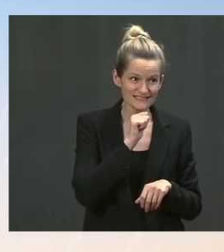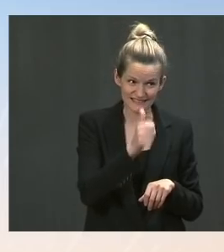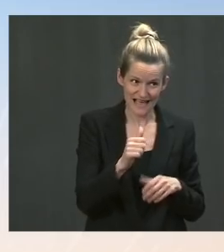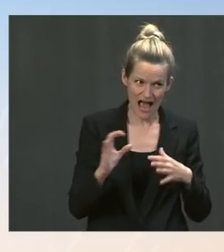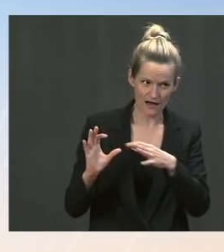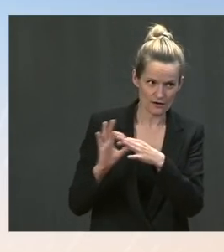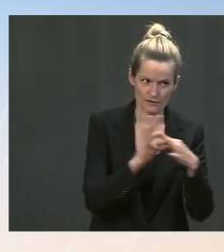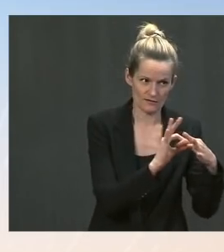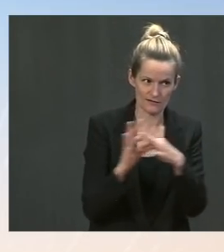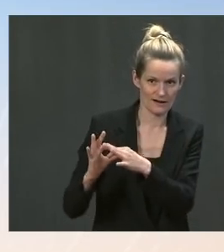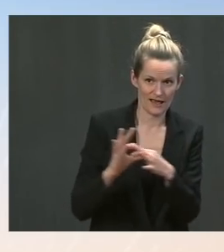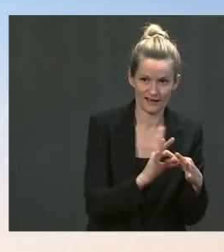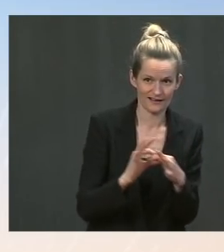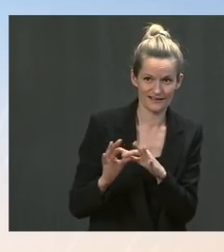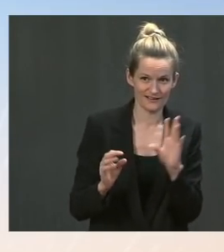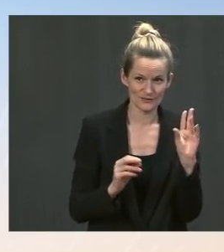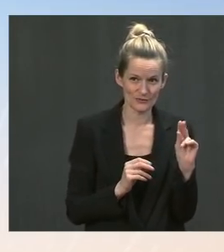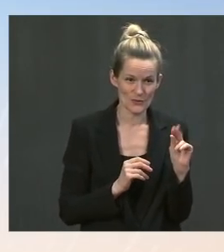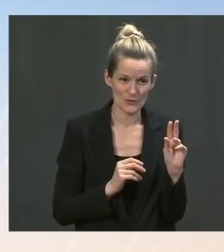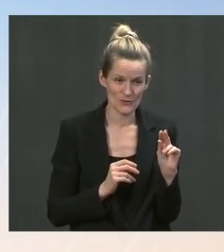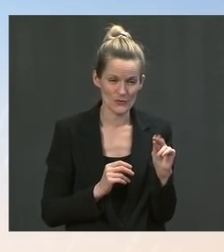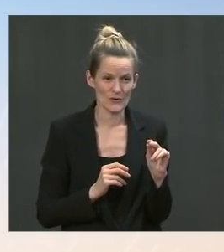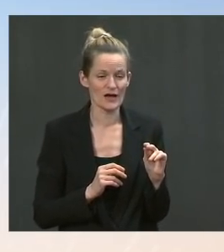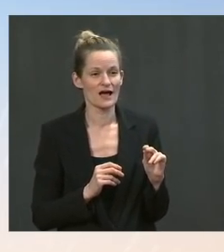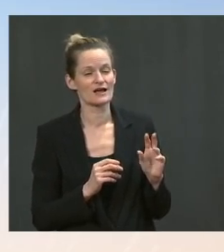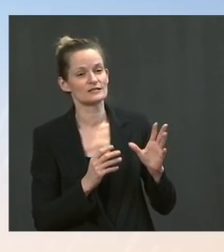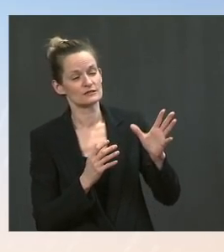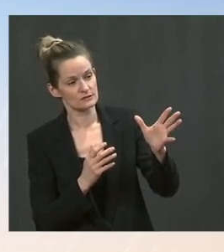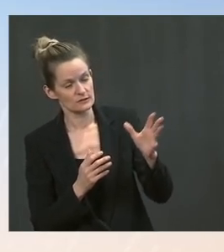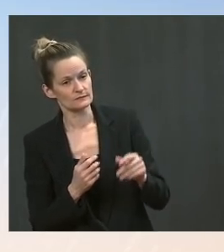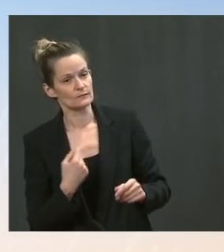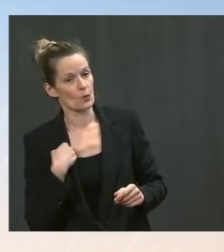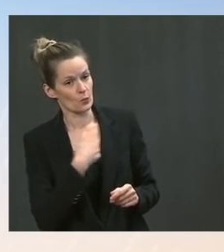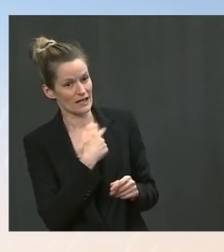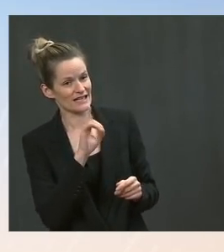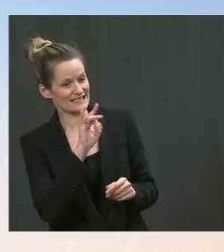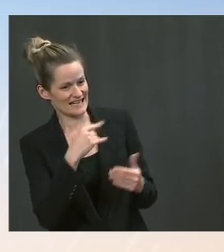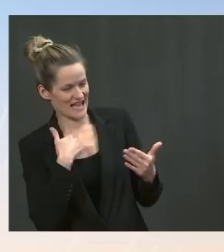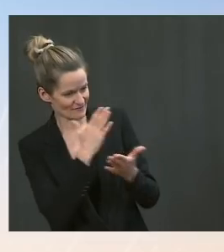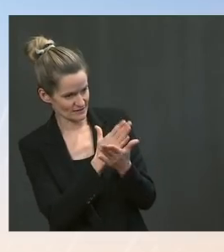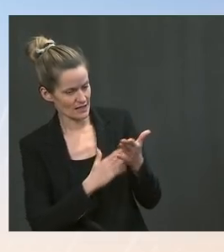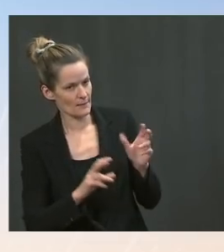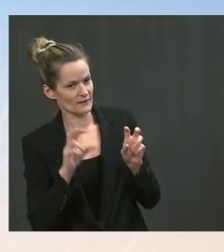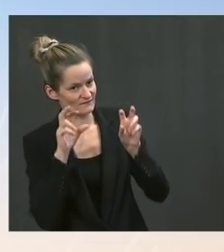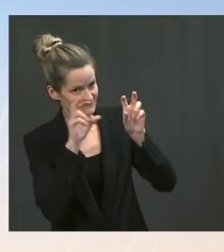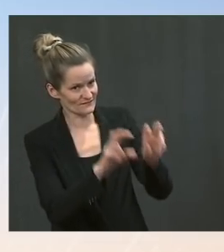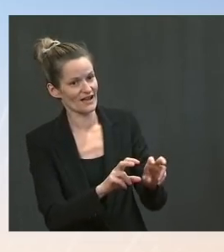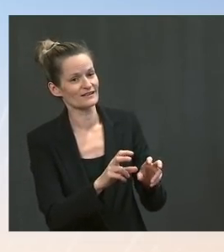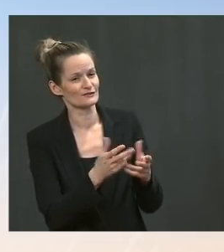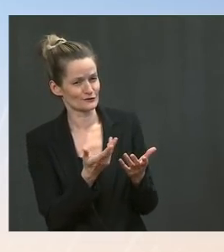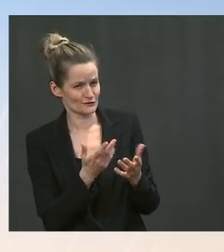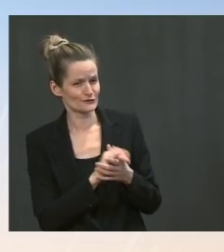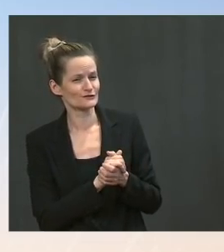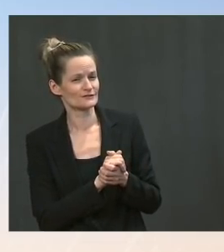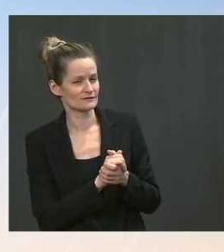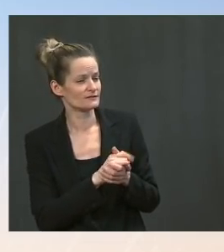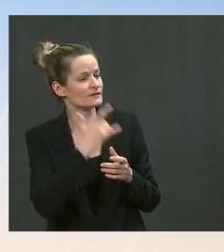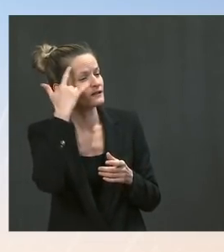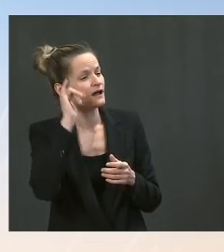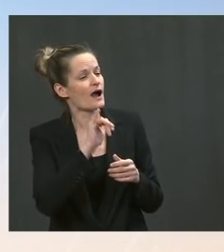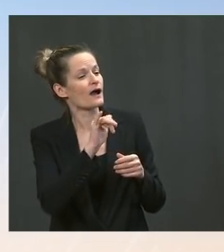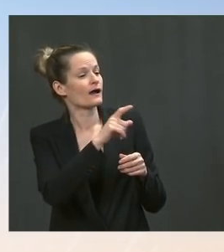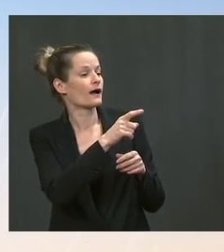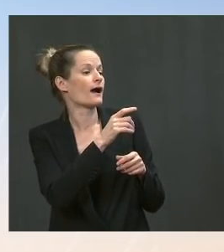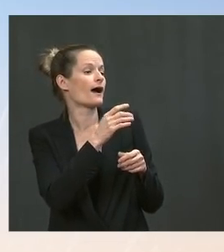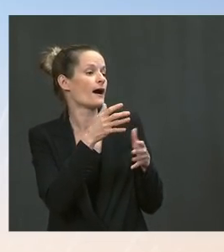thanks to a number of investments that have helped get people through this difficult time and get them back to work. We know there's more that needs to happen, but we haven't